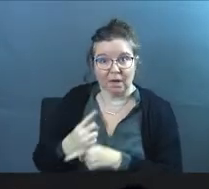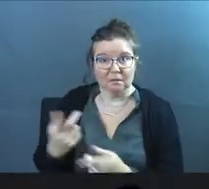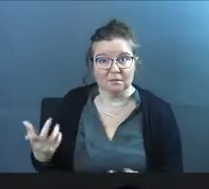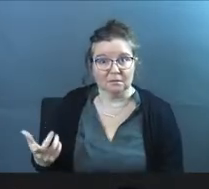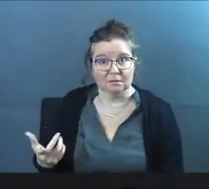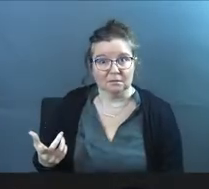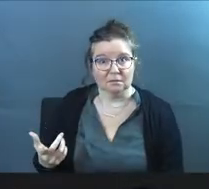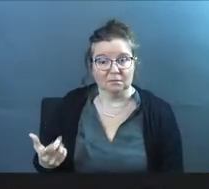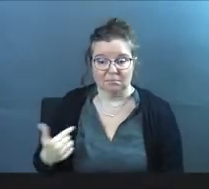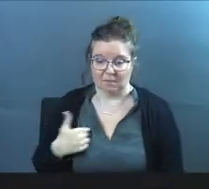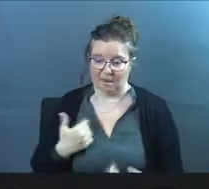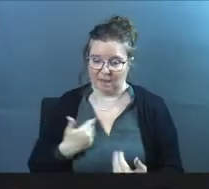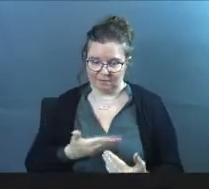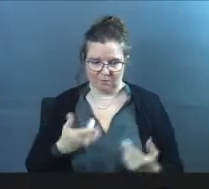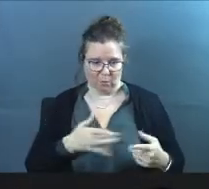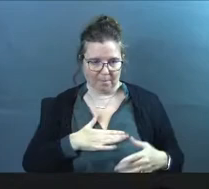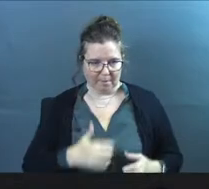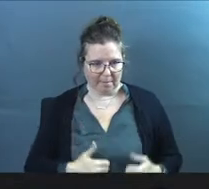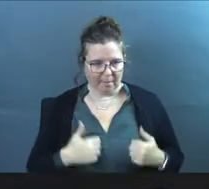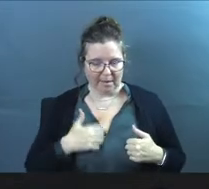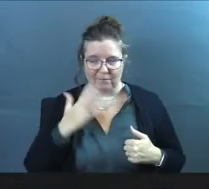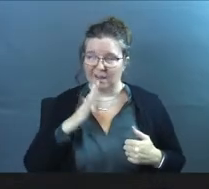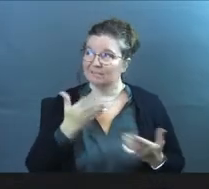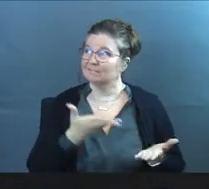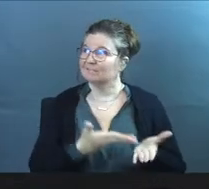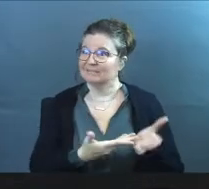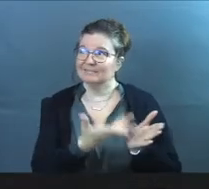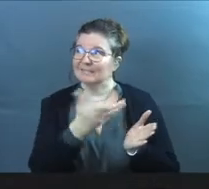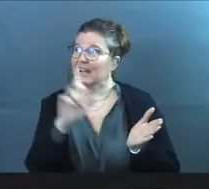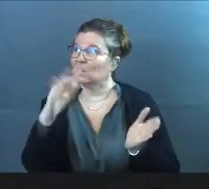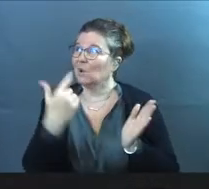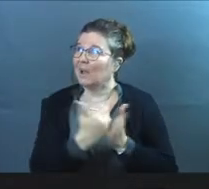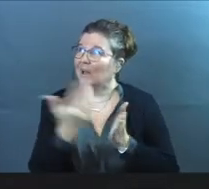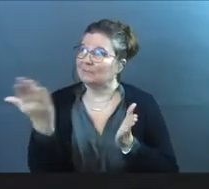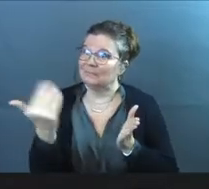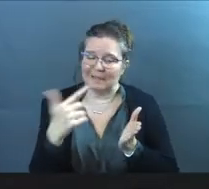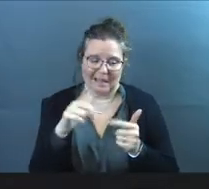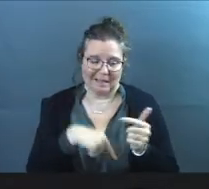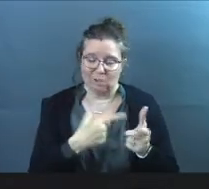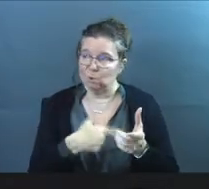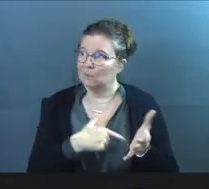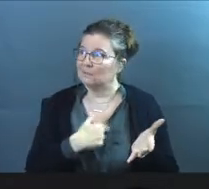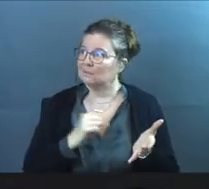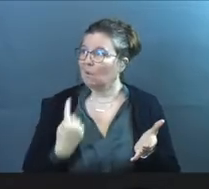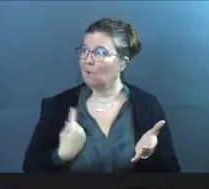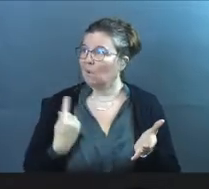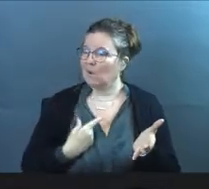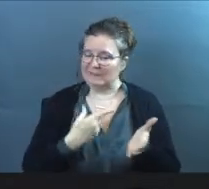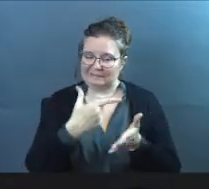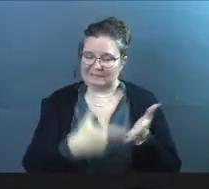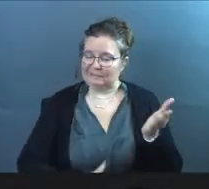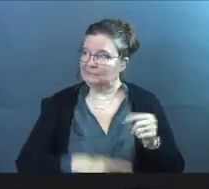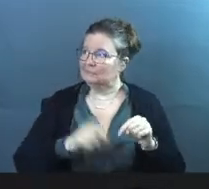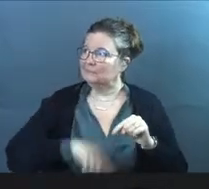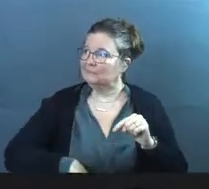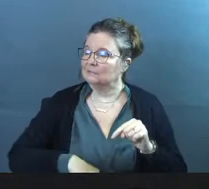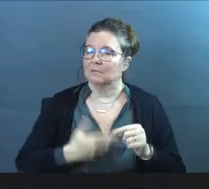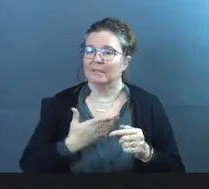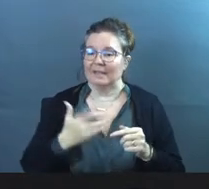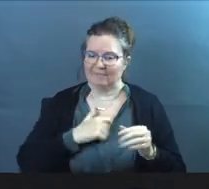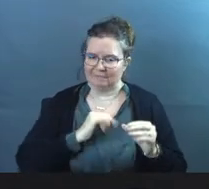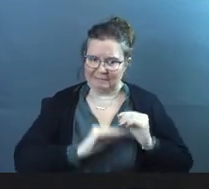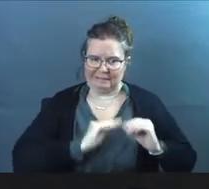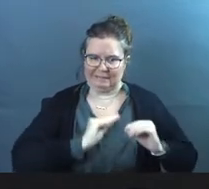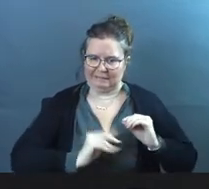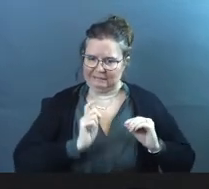right? I've got stuff going on in my life, God, and I need your help. I can't do this alone. There's these things that got to